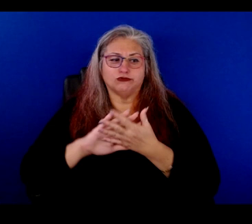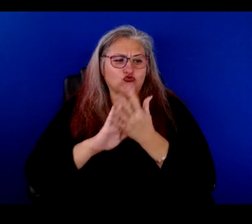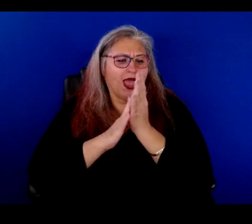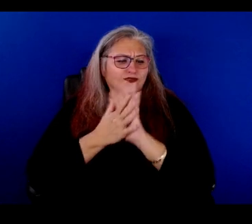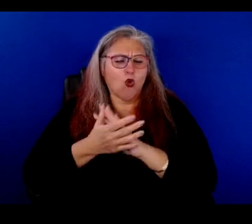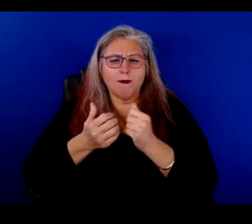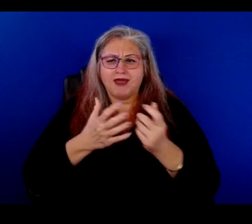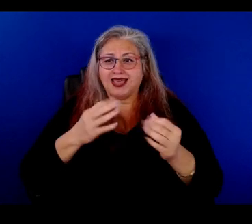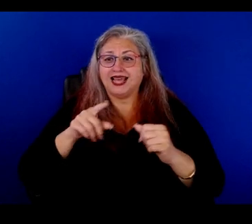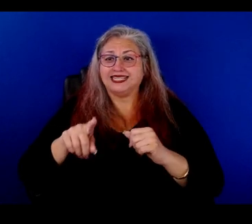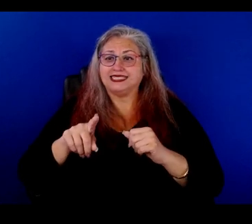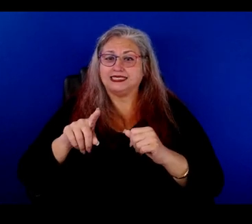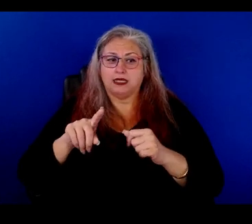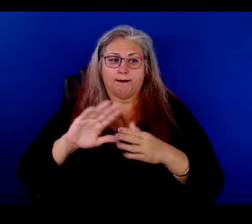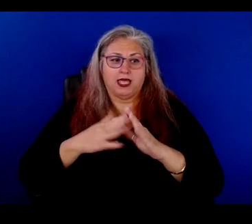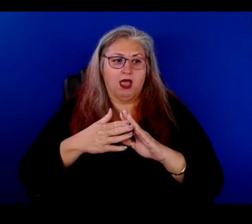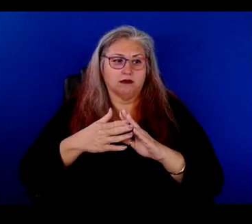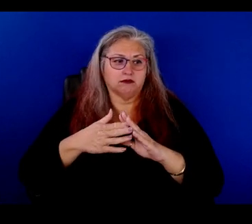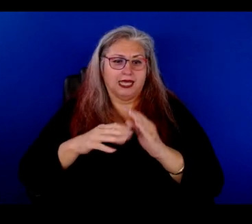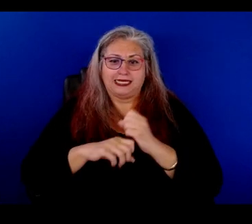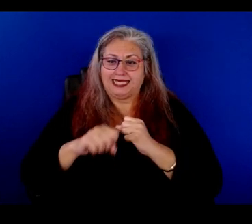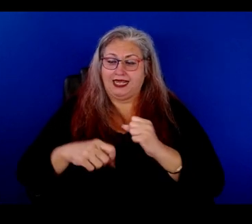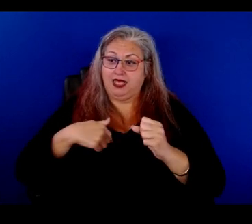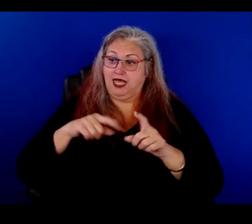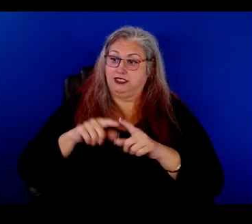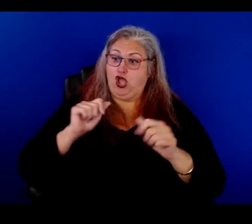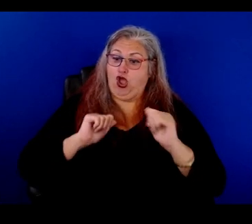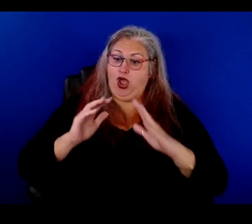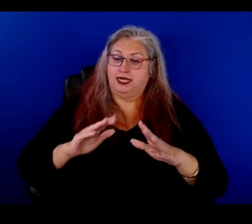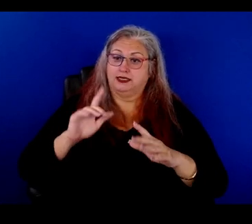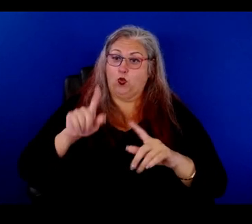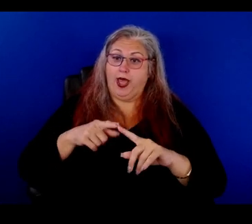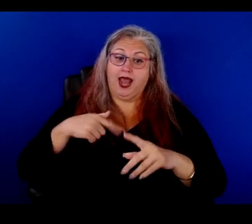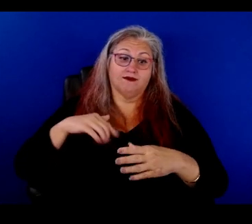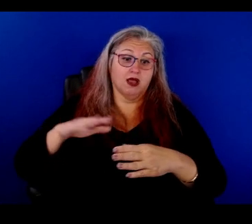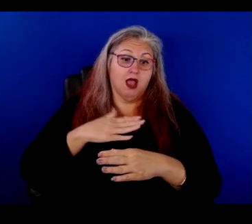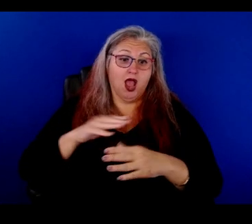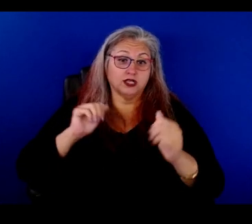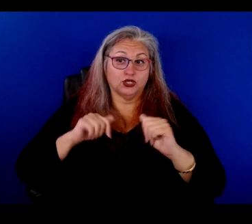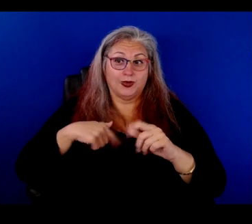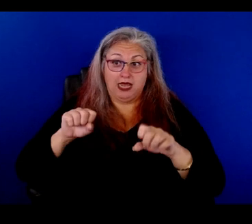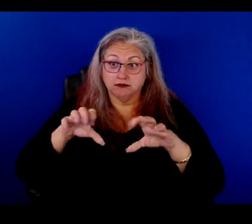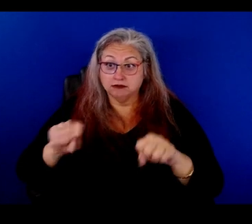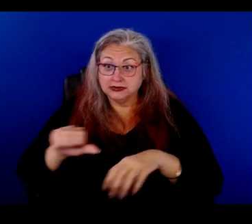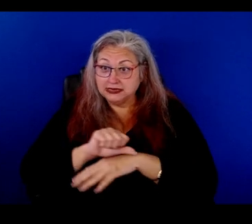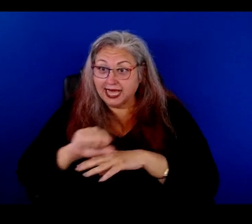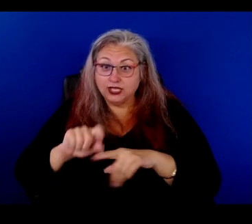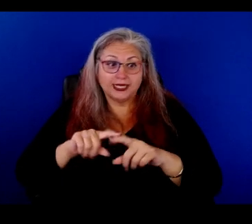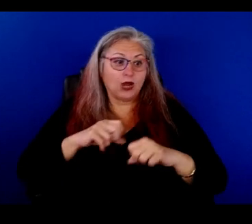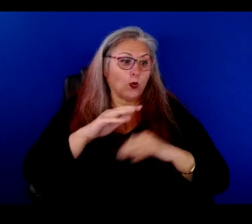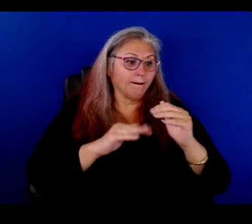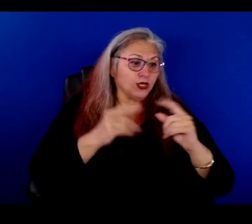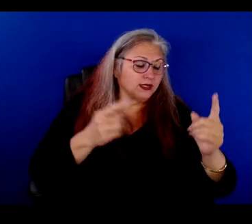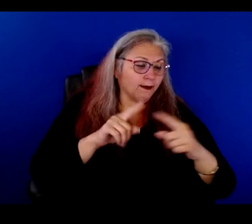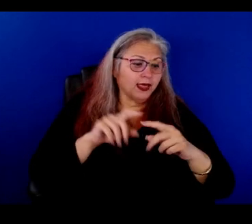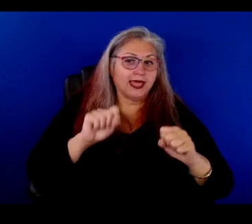and it, it actually extended to some of us as artists when we have concerts, it's like, can we get this stage going? Can we build something?